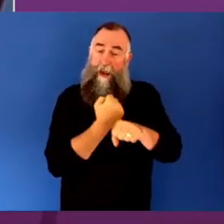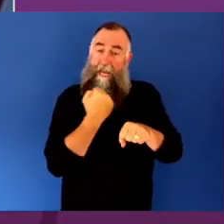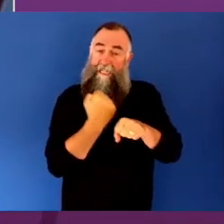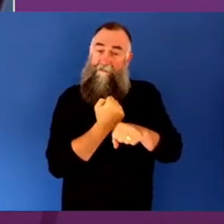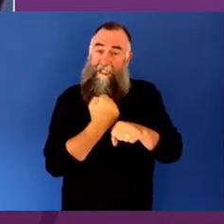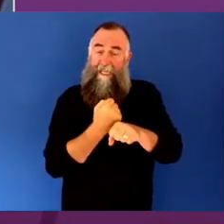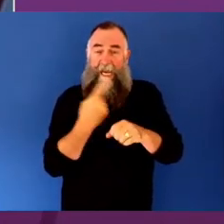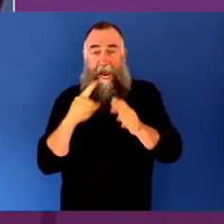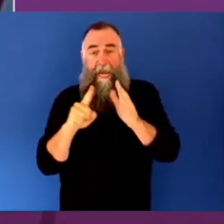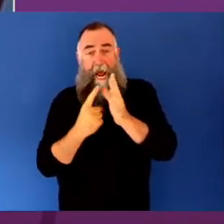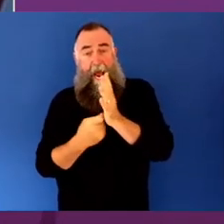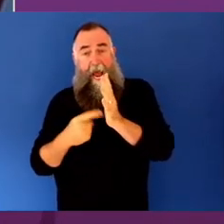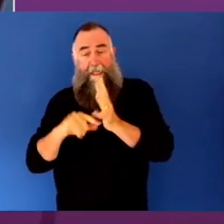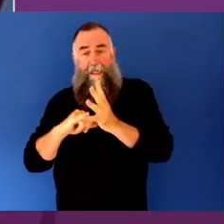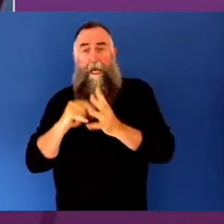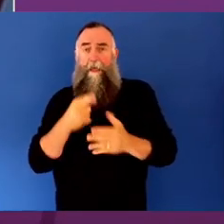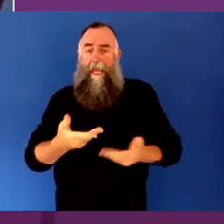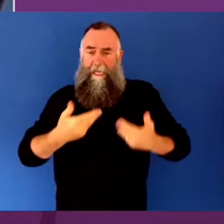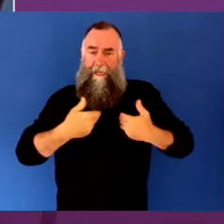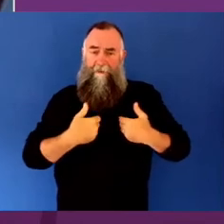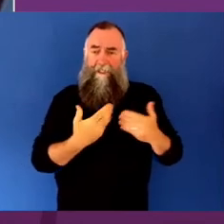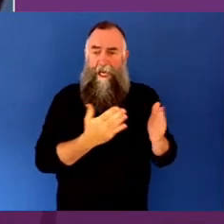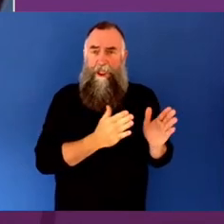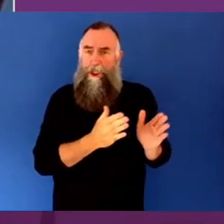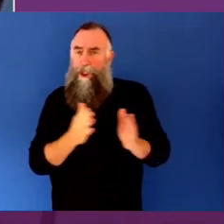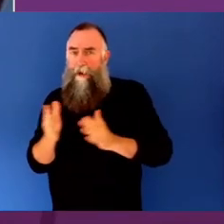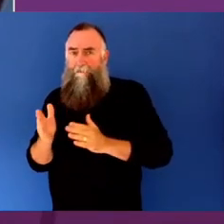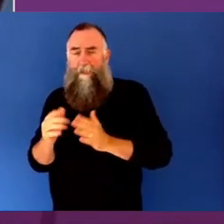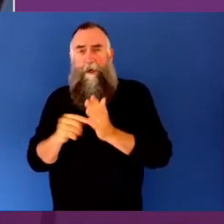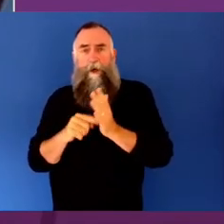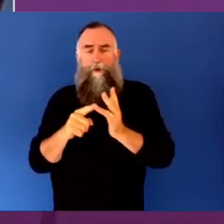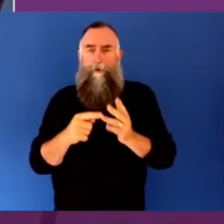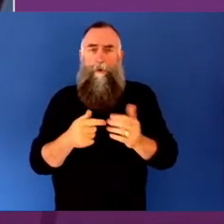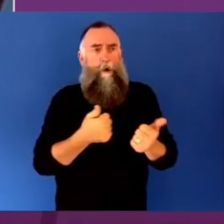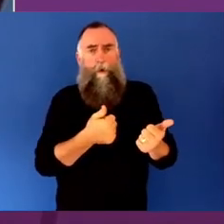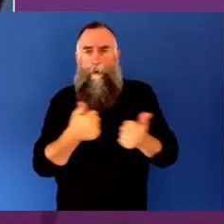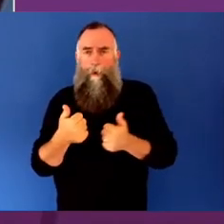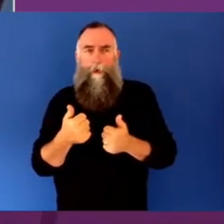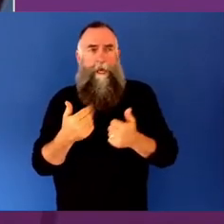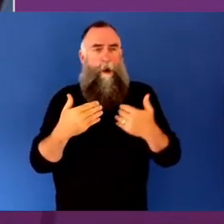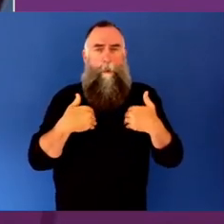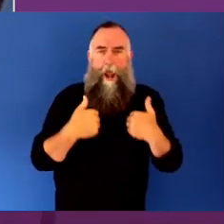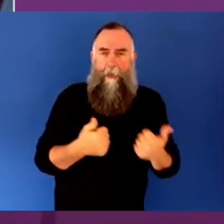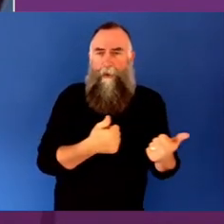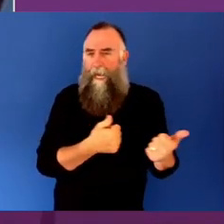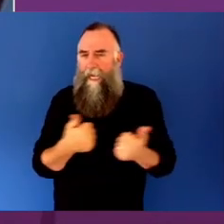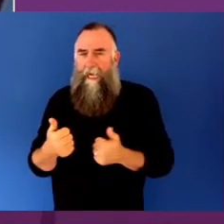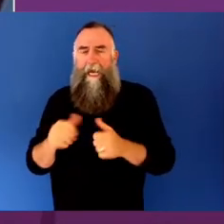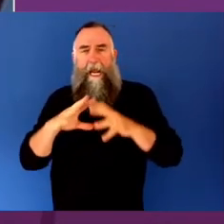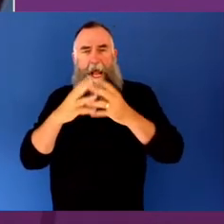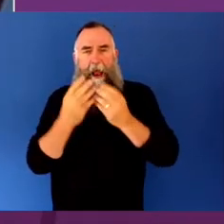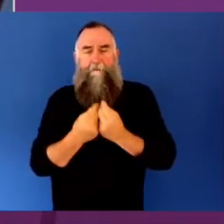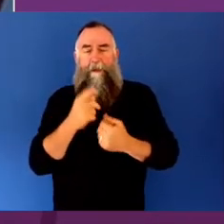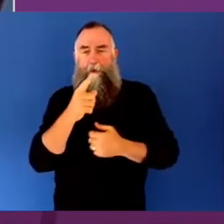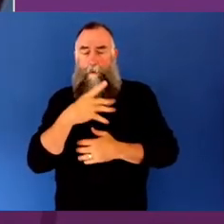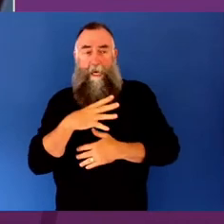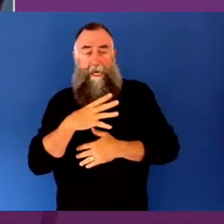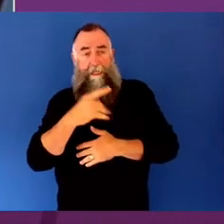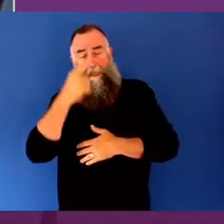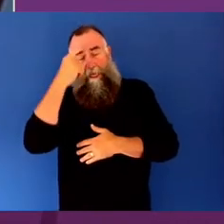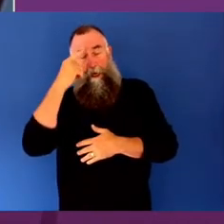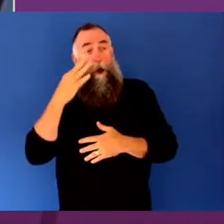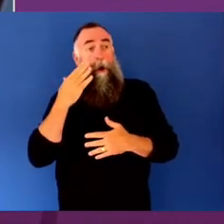and supports an ecology of wellbeing where we encounter feminine hormones that promote